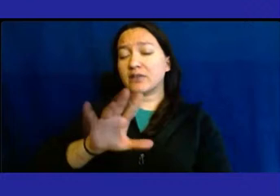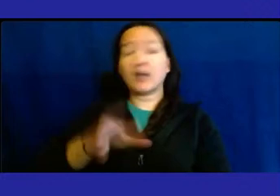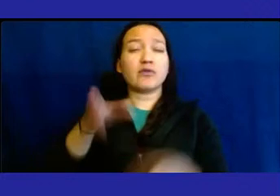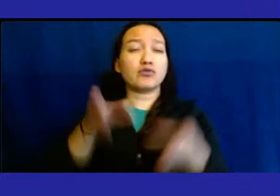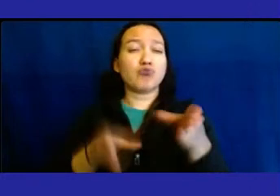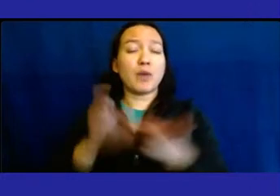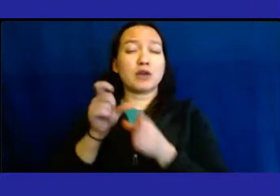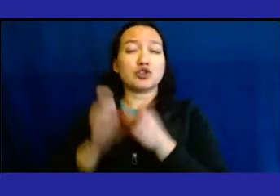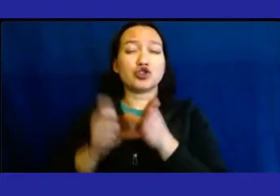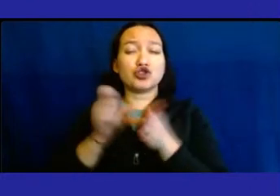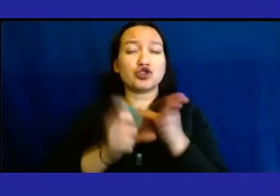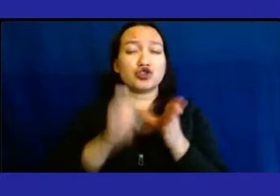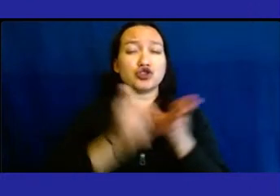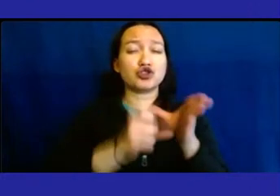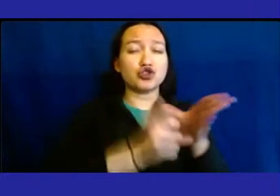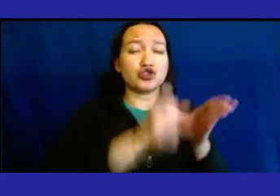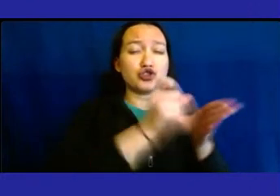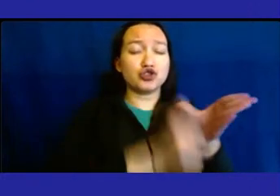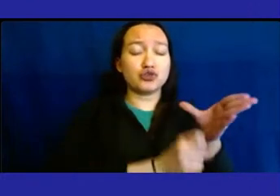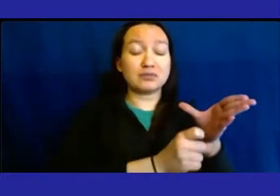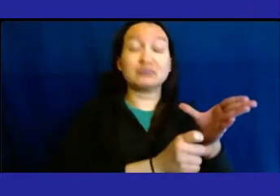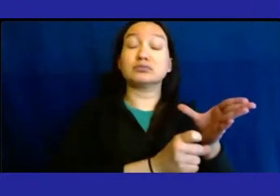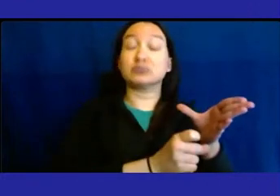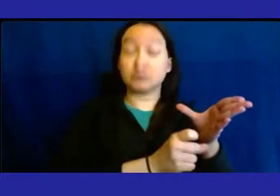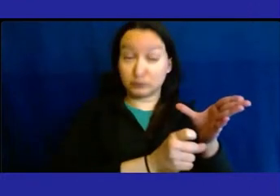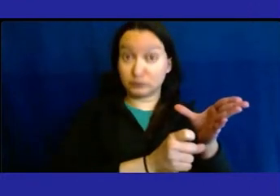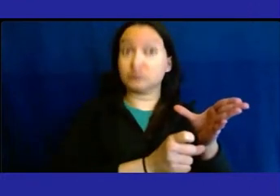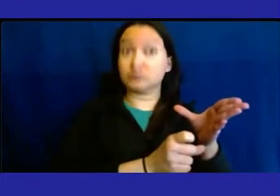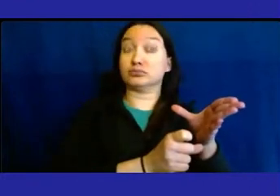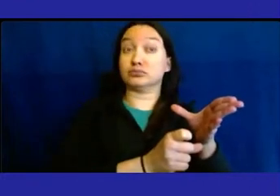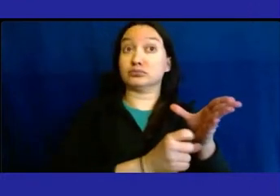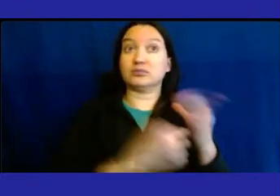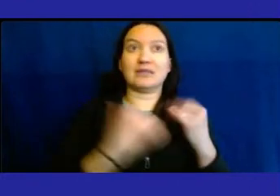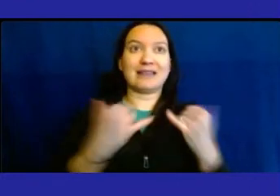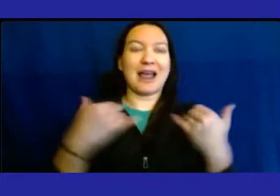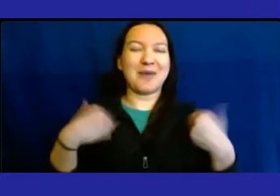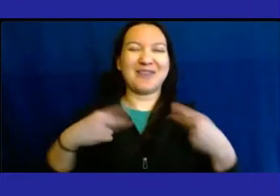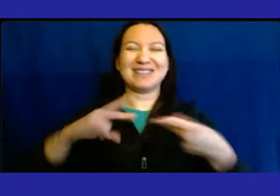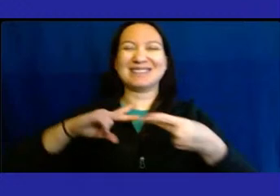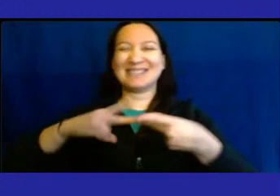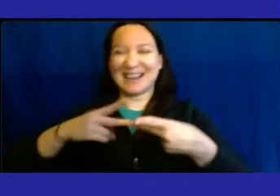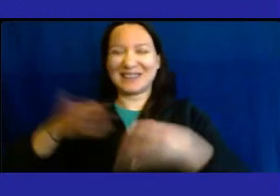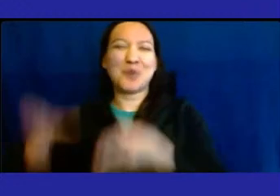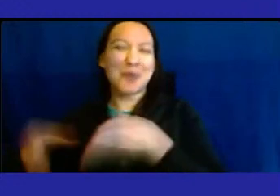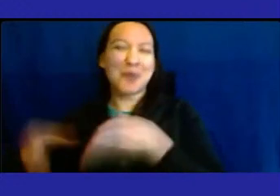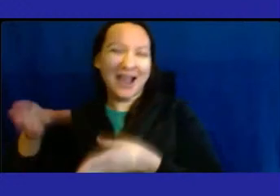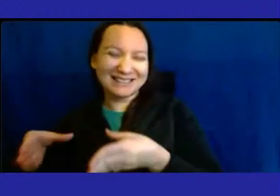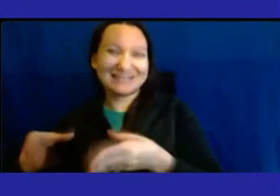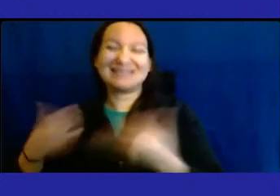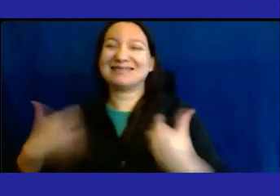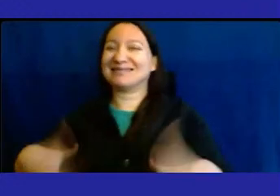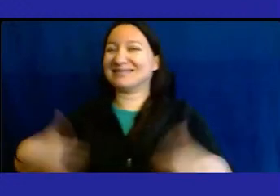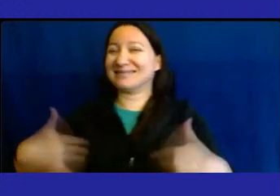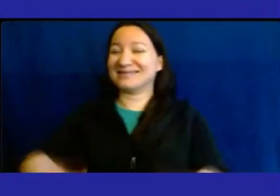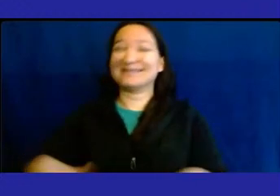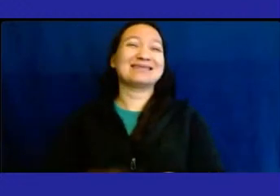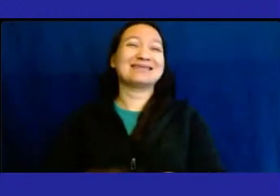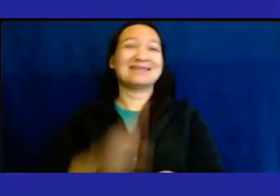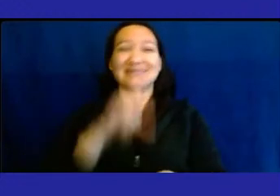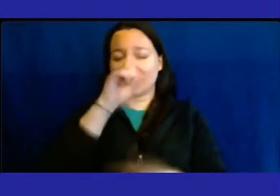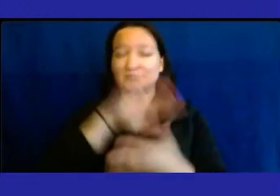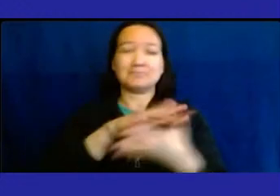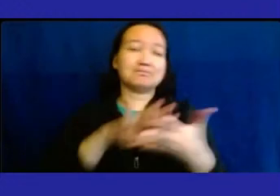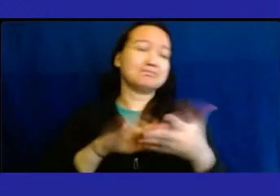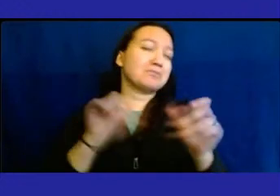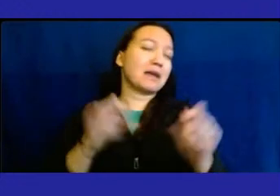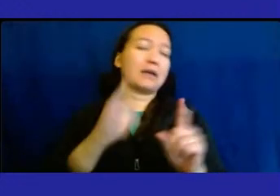surgeries, which I think is something. And because of that, we now have a second one. So I can imagine how many you're going to be able to accomplish in